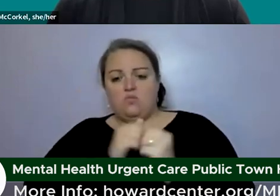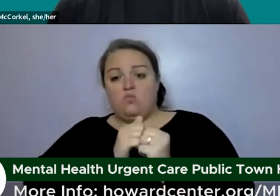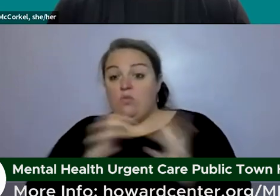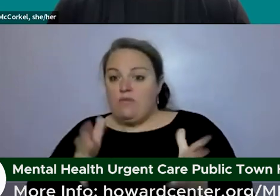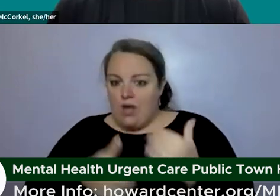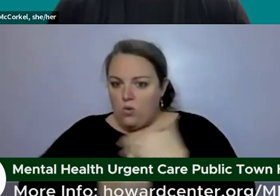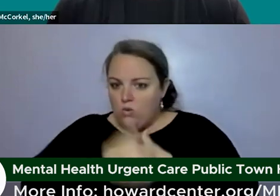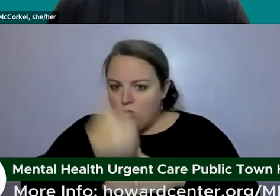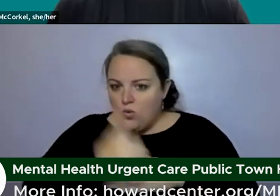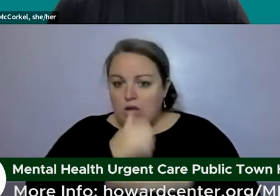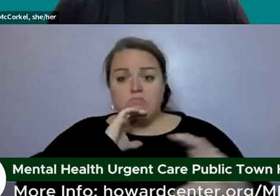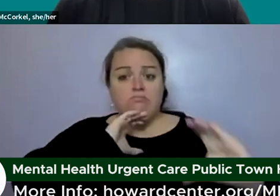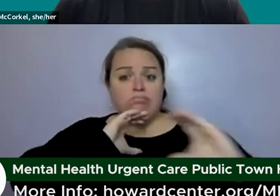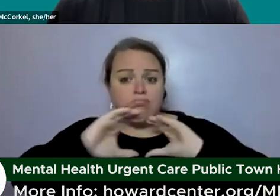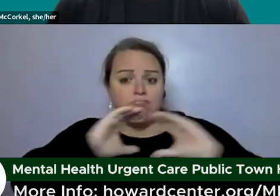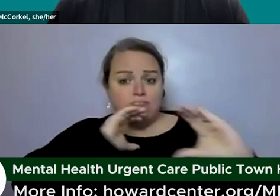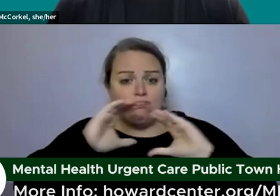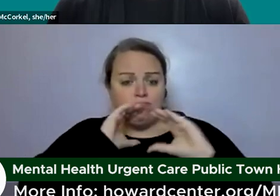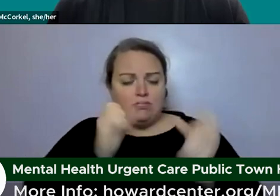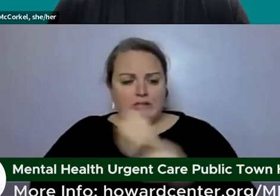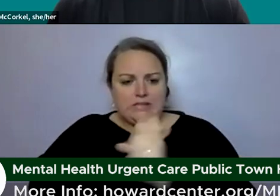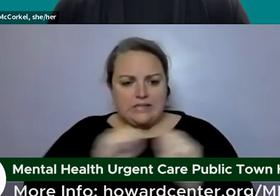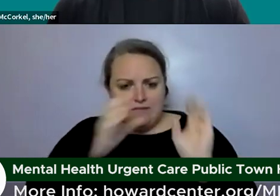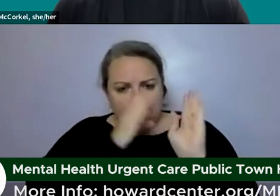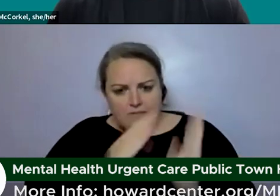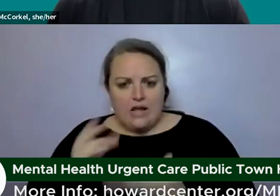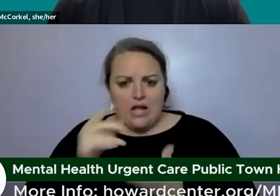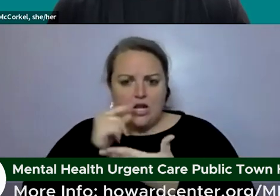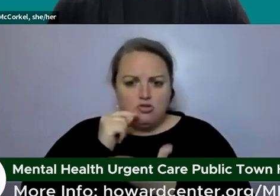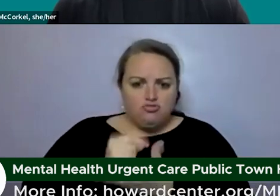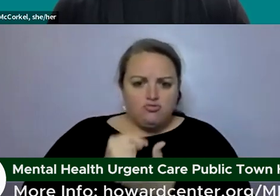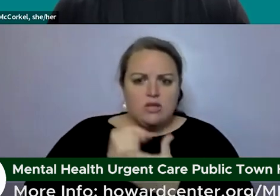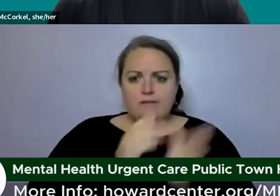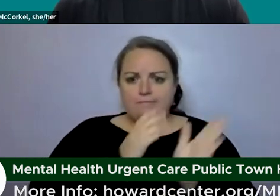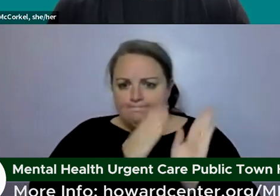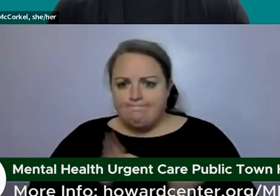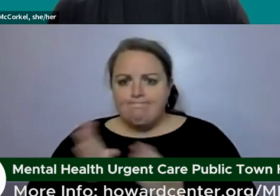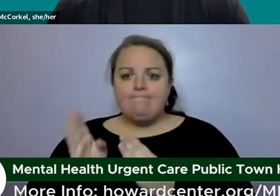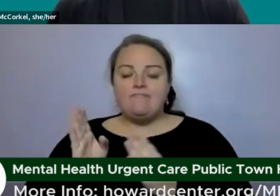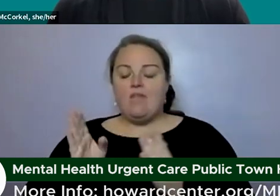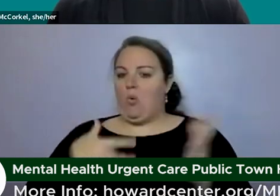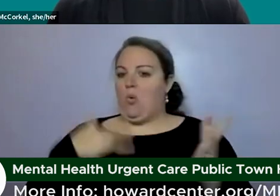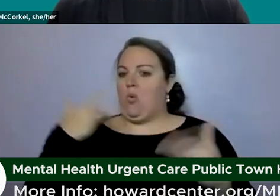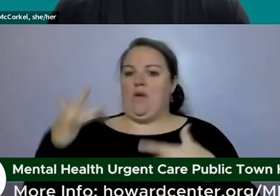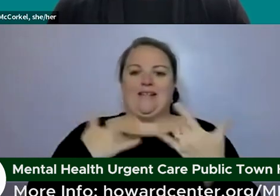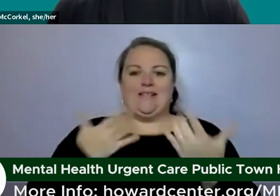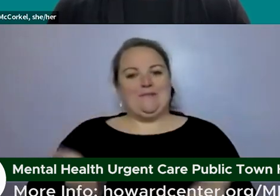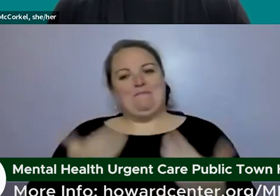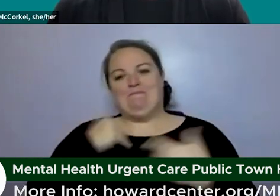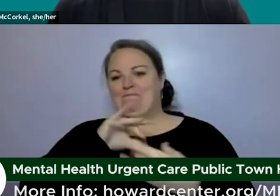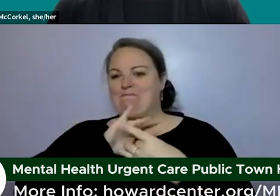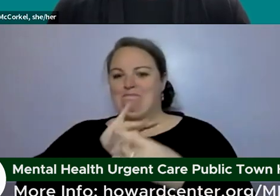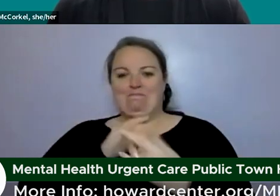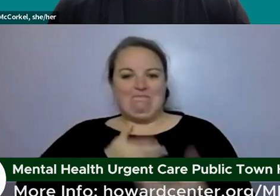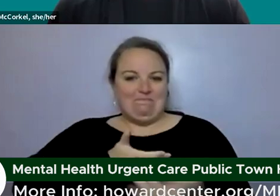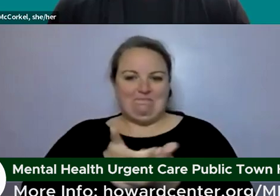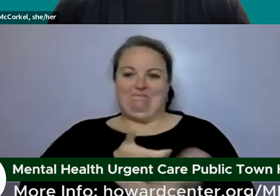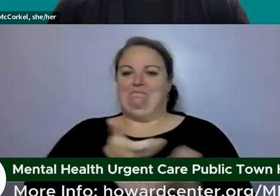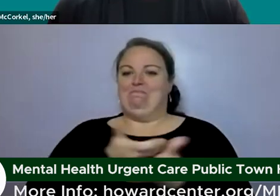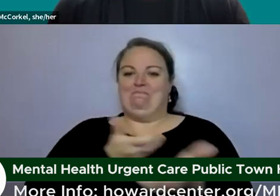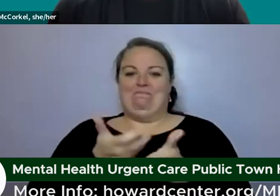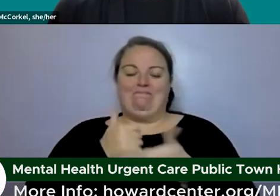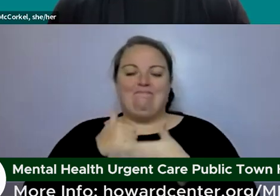conversation about it and engage in safety planning and treatment um again we're really excited to engage with those folks and